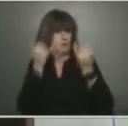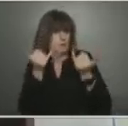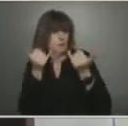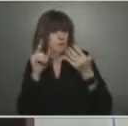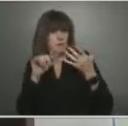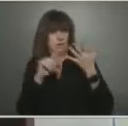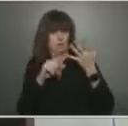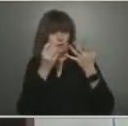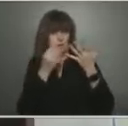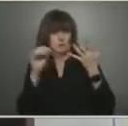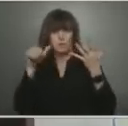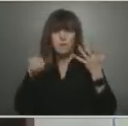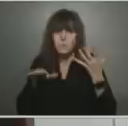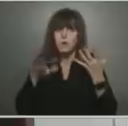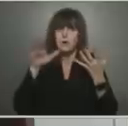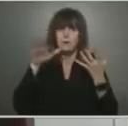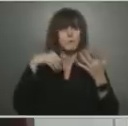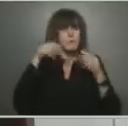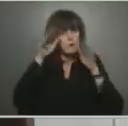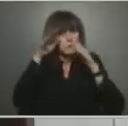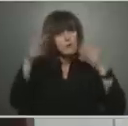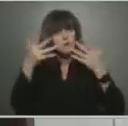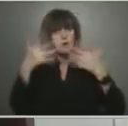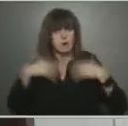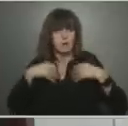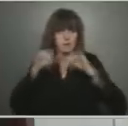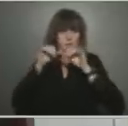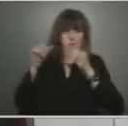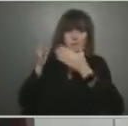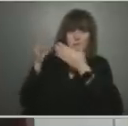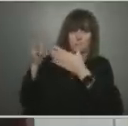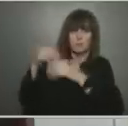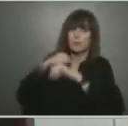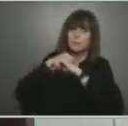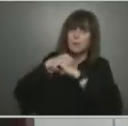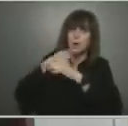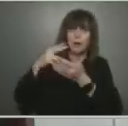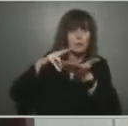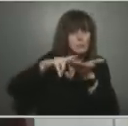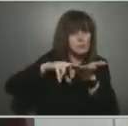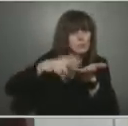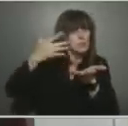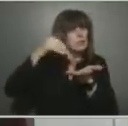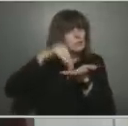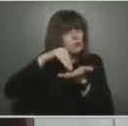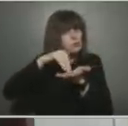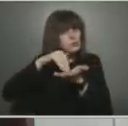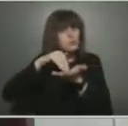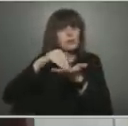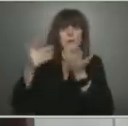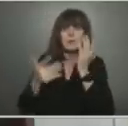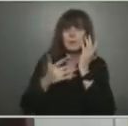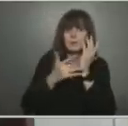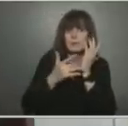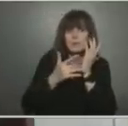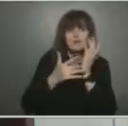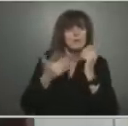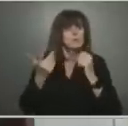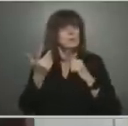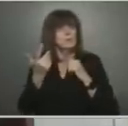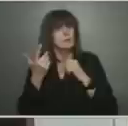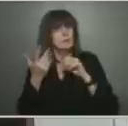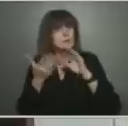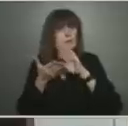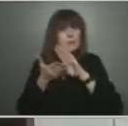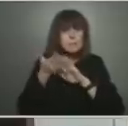our health system, protecting the hardworking nurses, physicians, respiratory techs, dieticians, administrators. We know